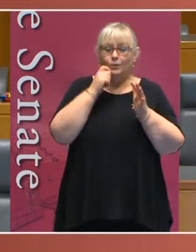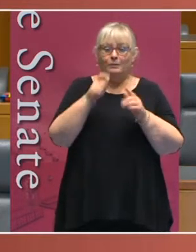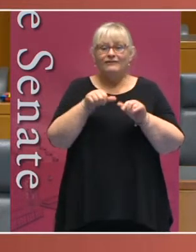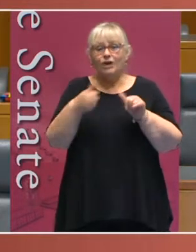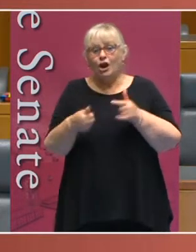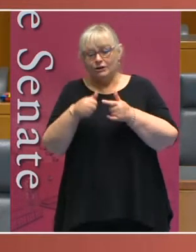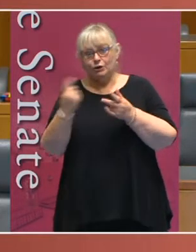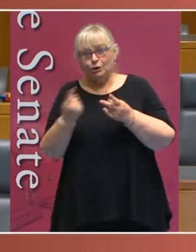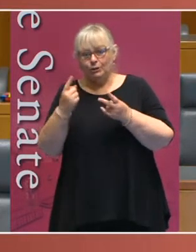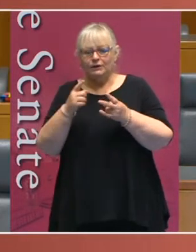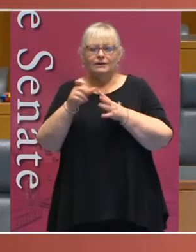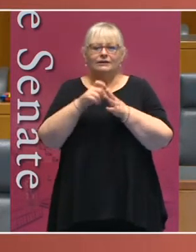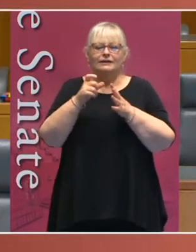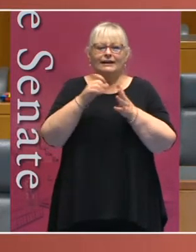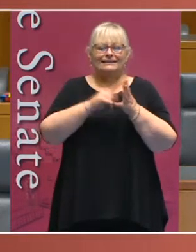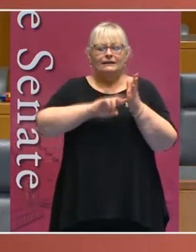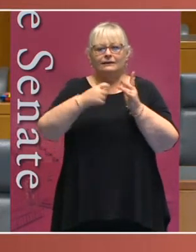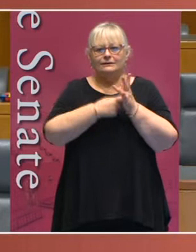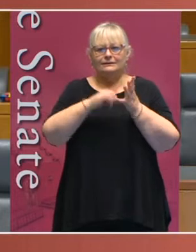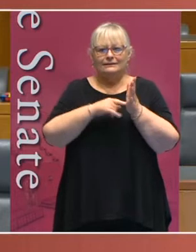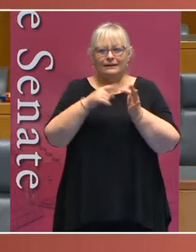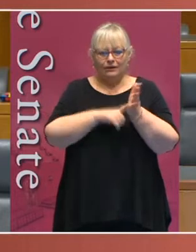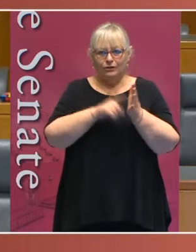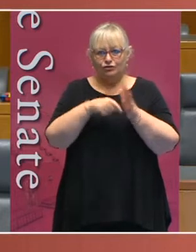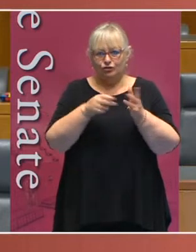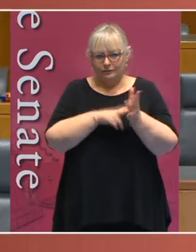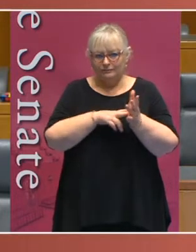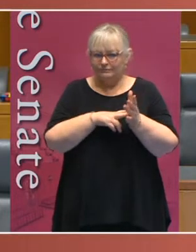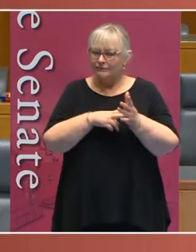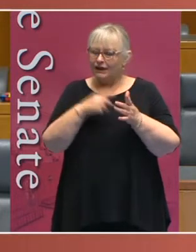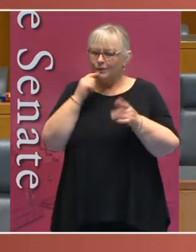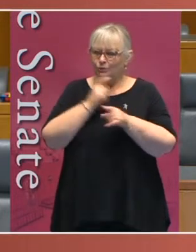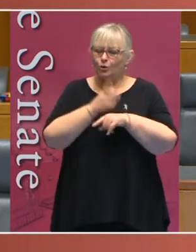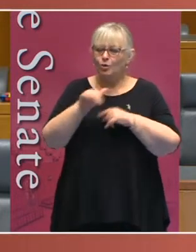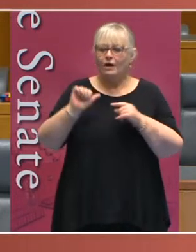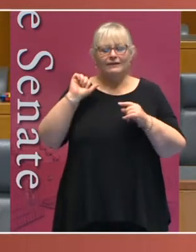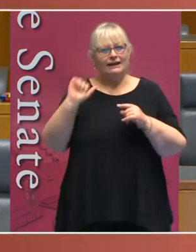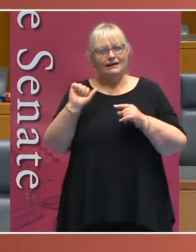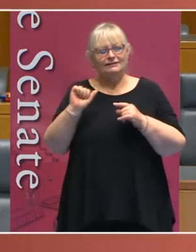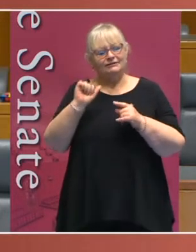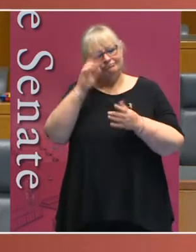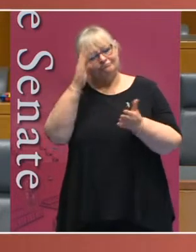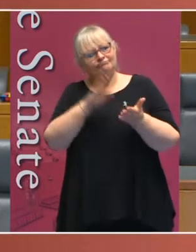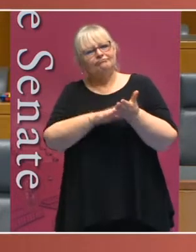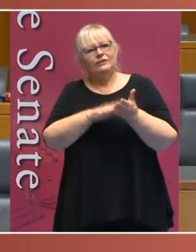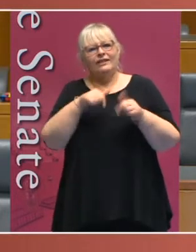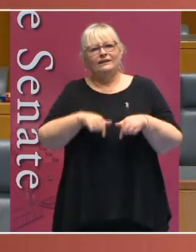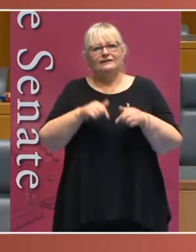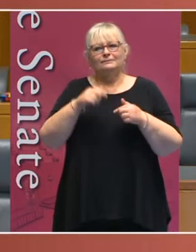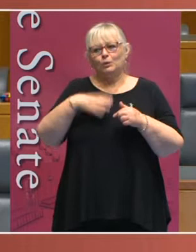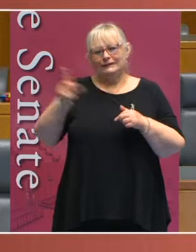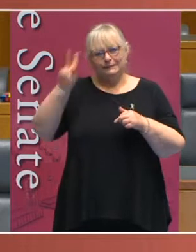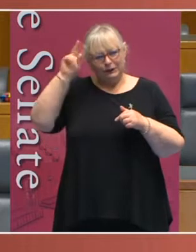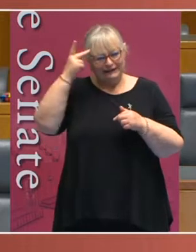Steelejohn, who will reflect on the significance of this day to him as a parliamentarian. Due to